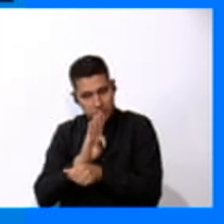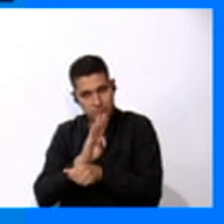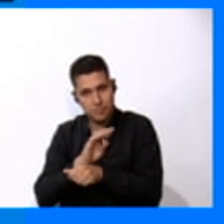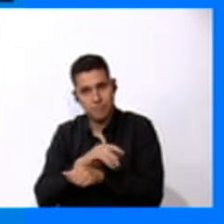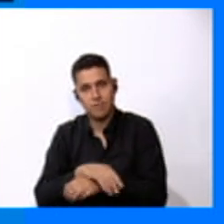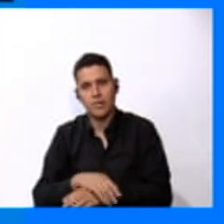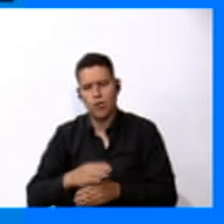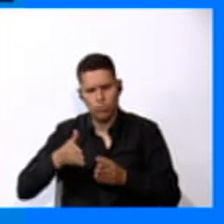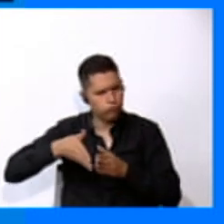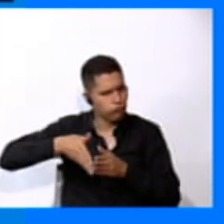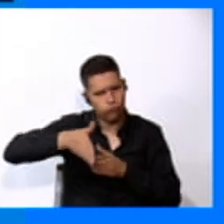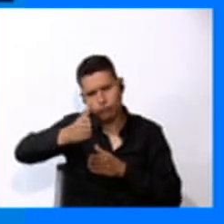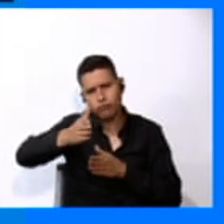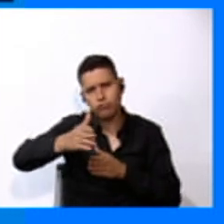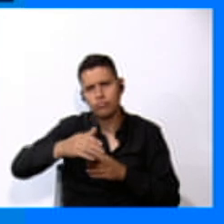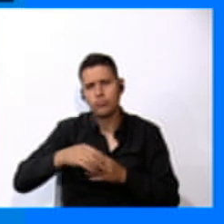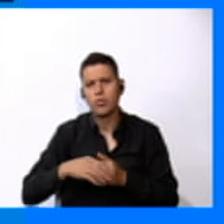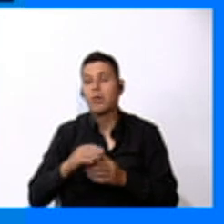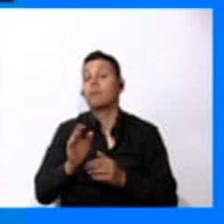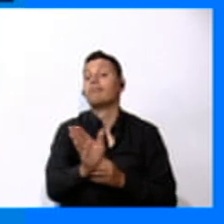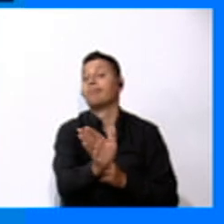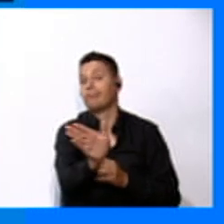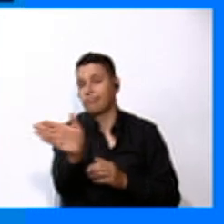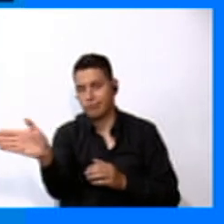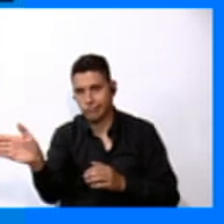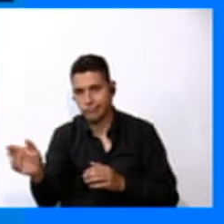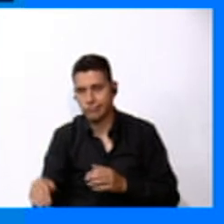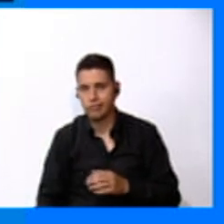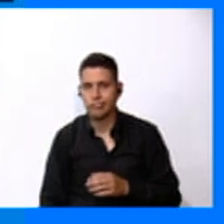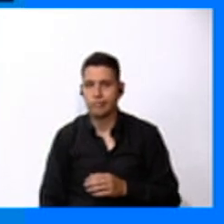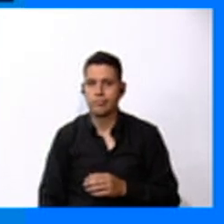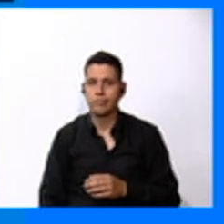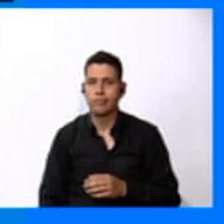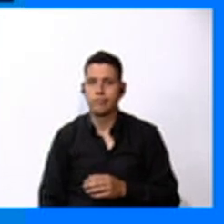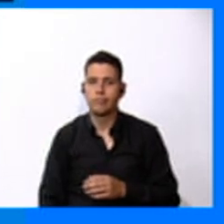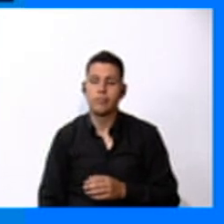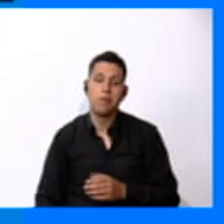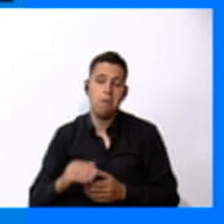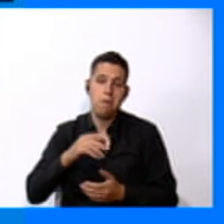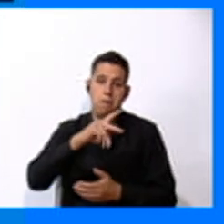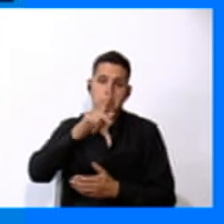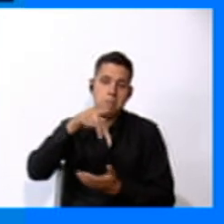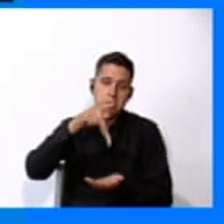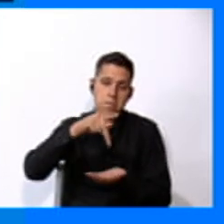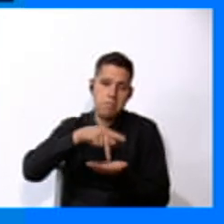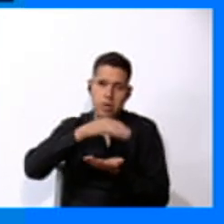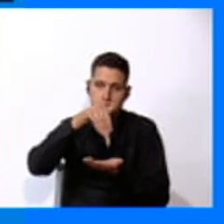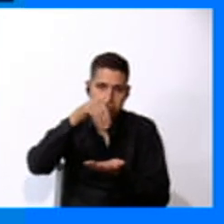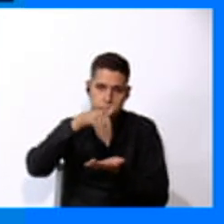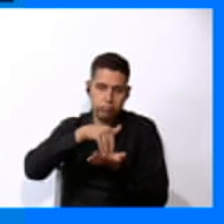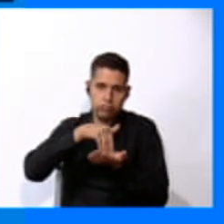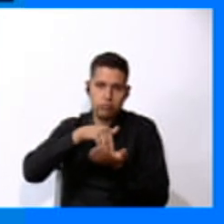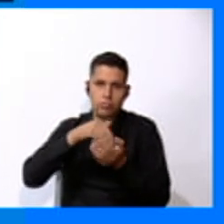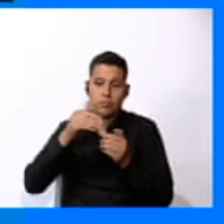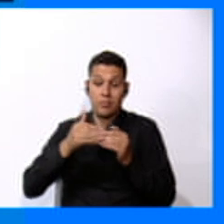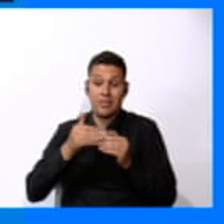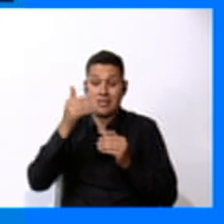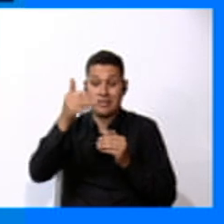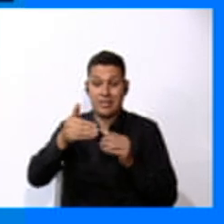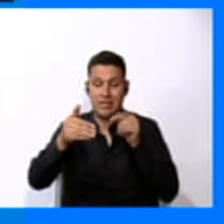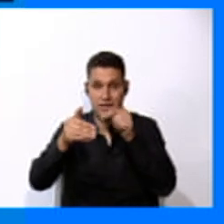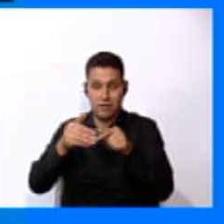straight? Turn right? On Central Park? In front of the school?